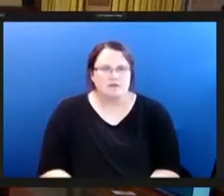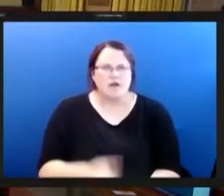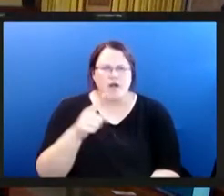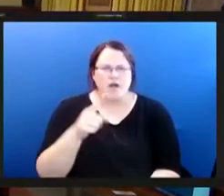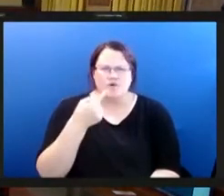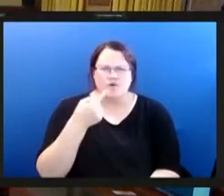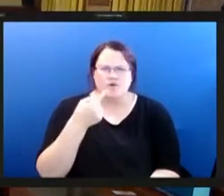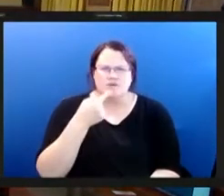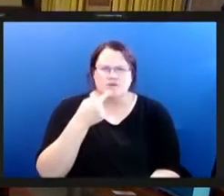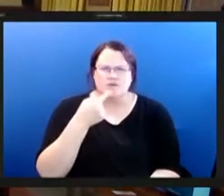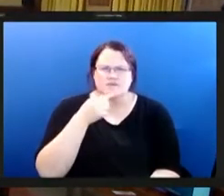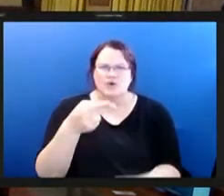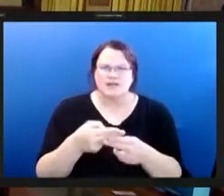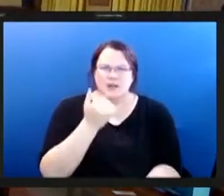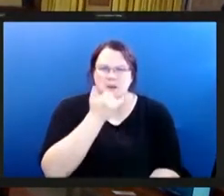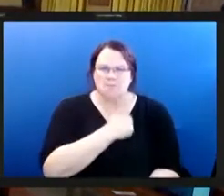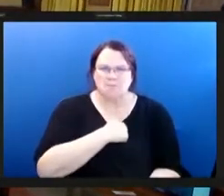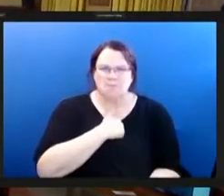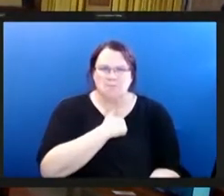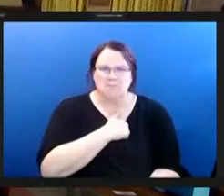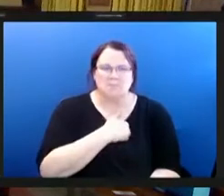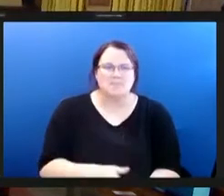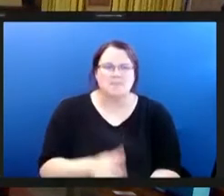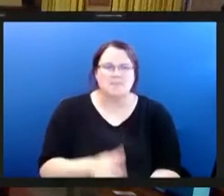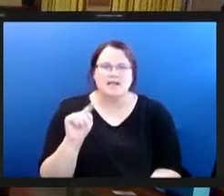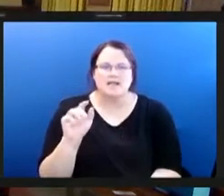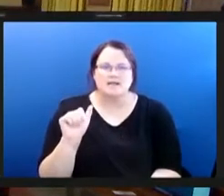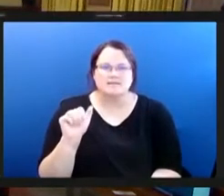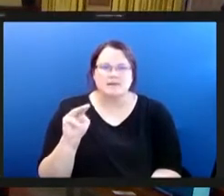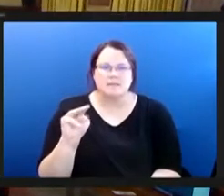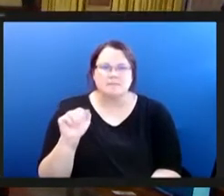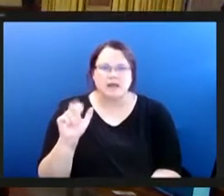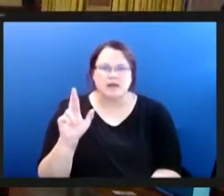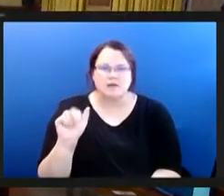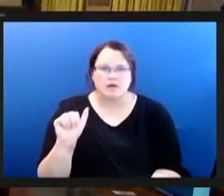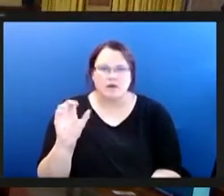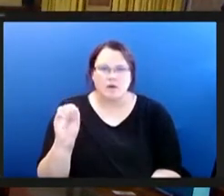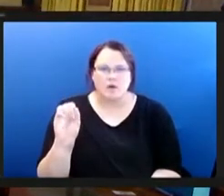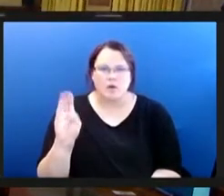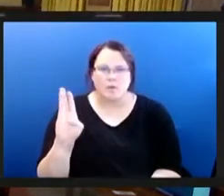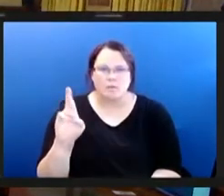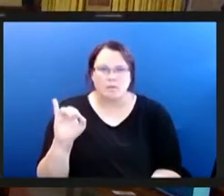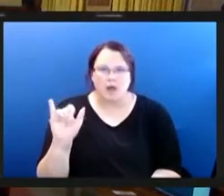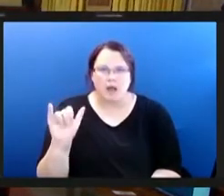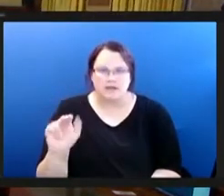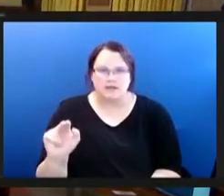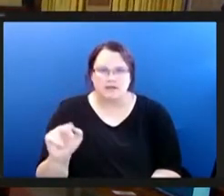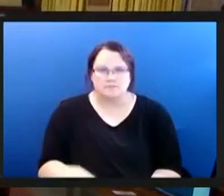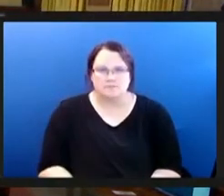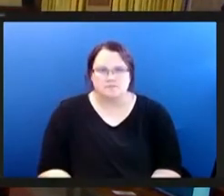forgive me and followed by tamara o'brien rakeid are you there